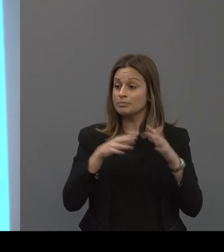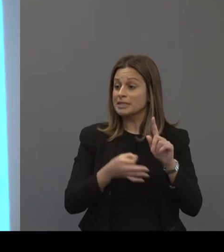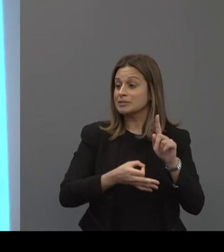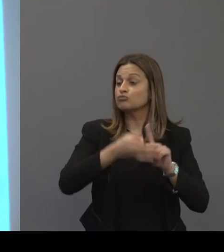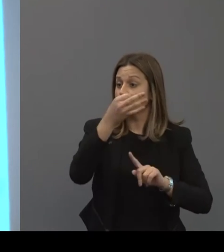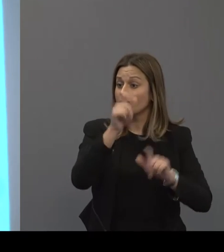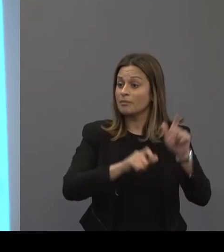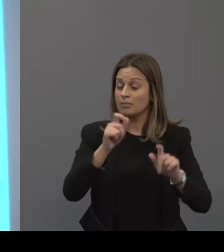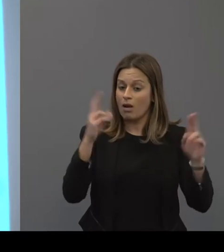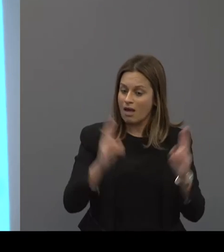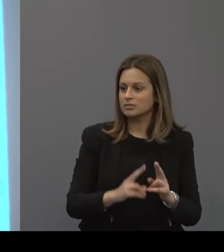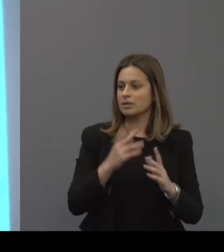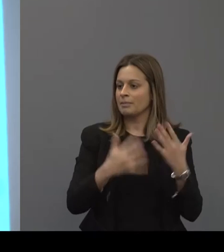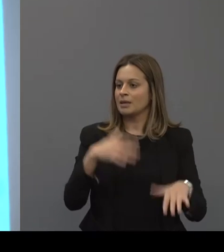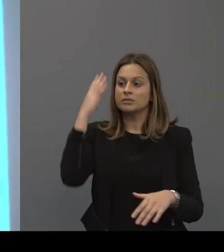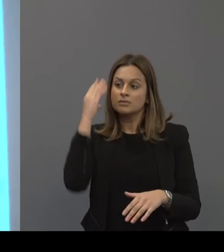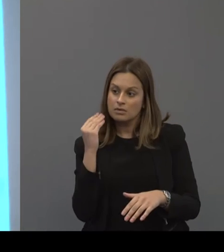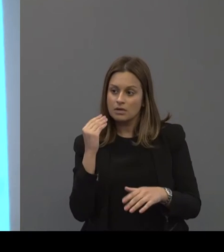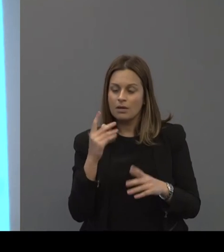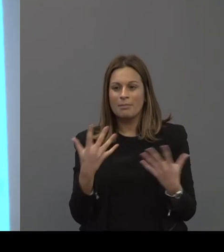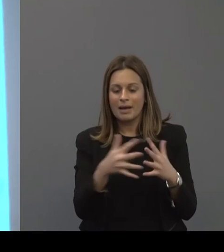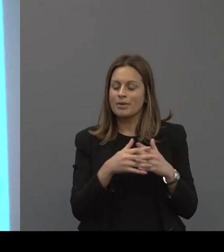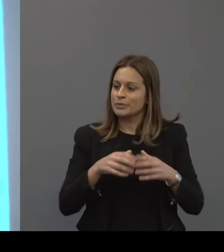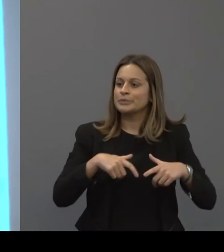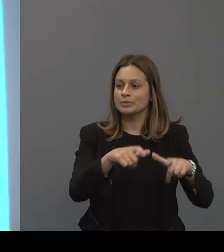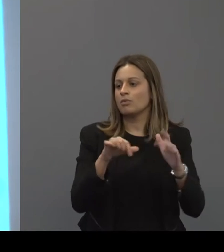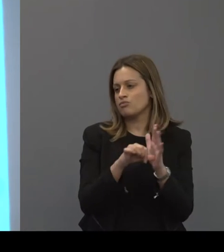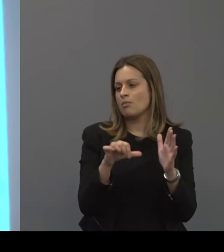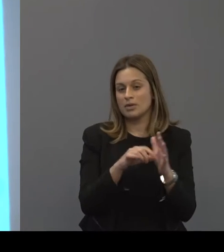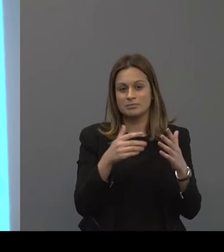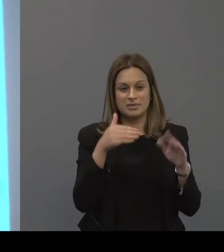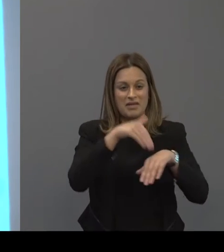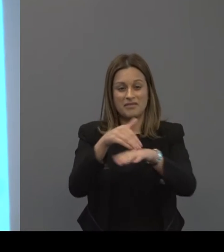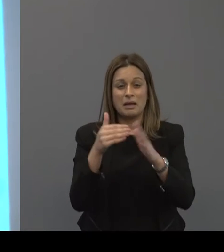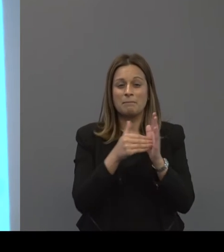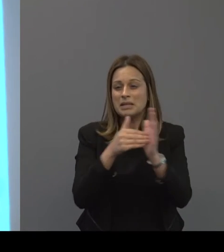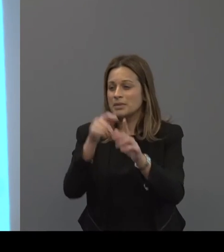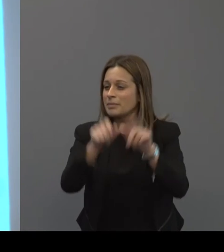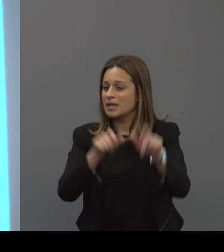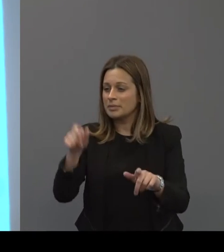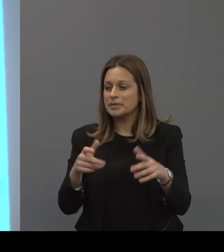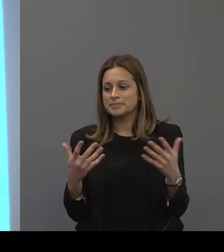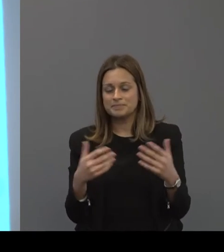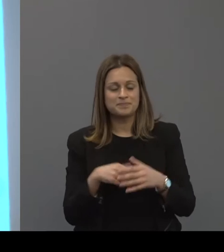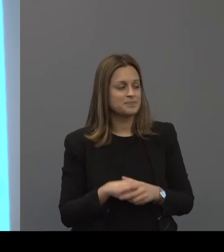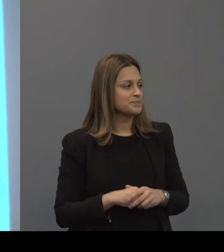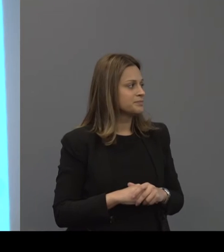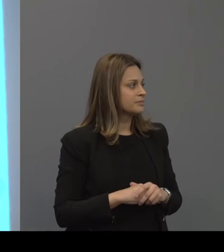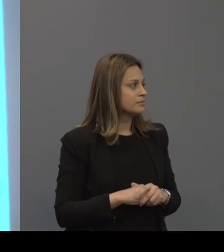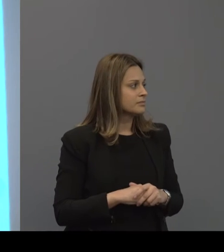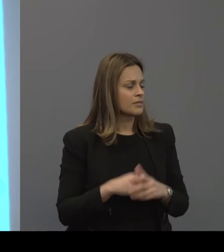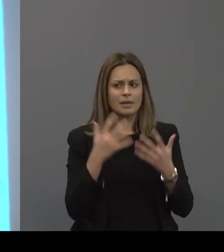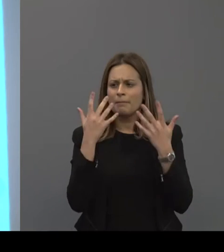bit but in the area of noise we still have a major problem that affects millions and millions of folks. I found a